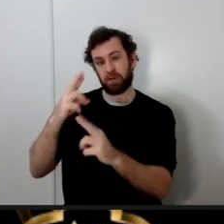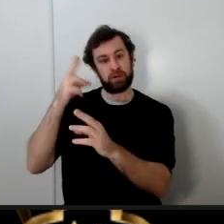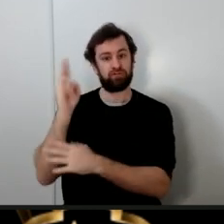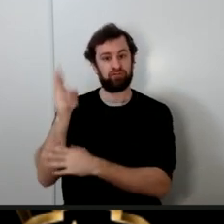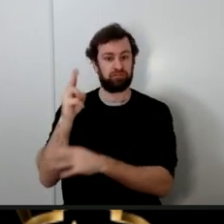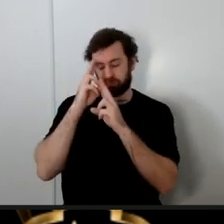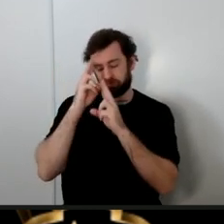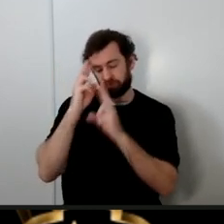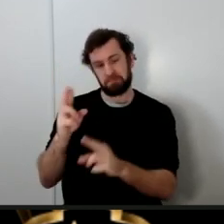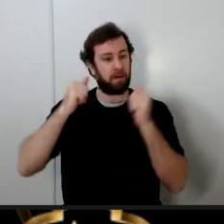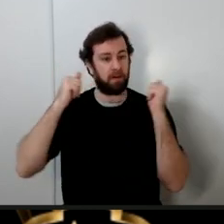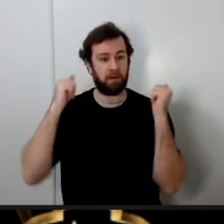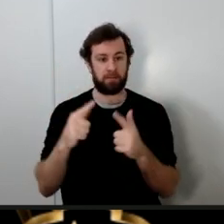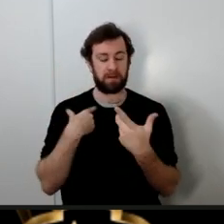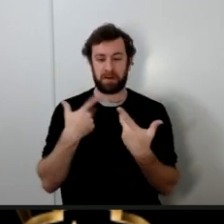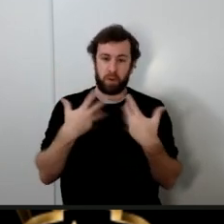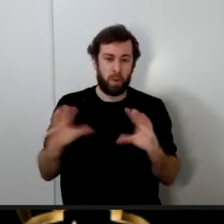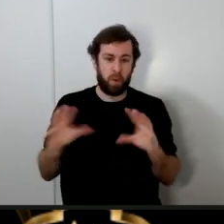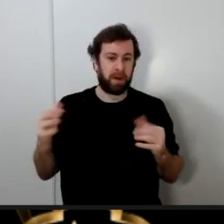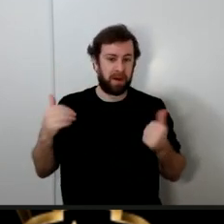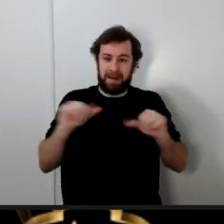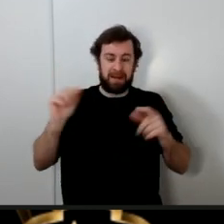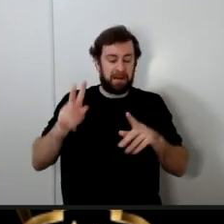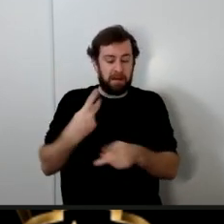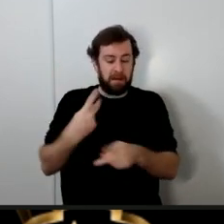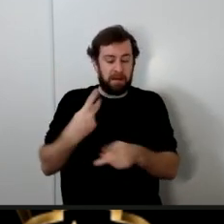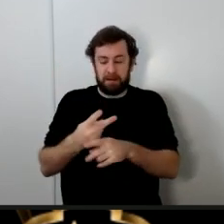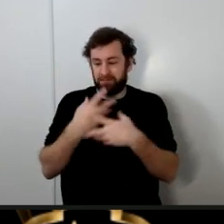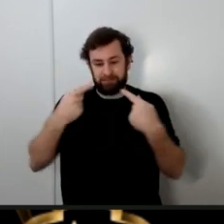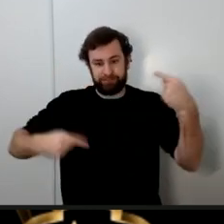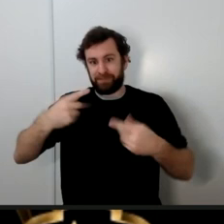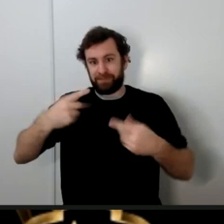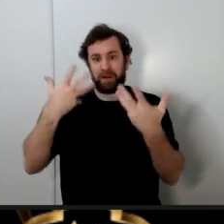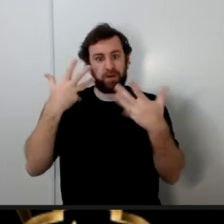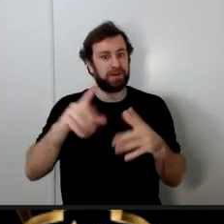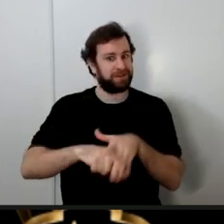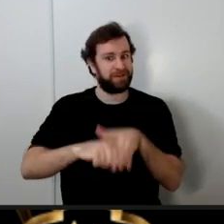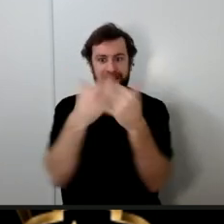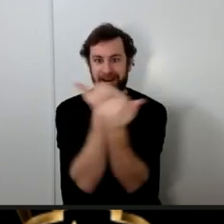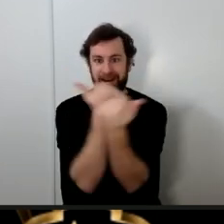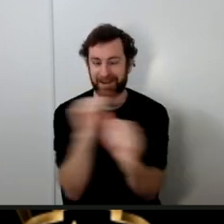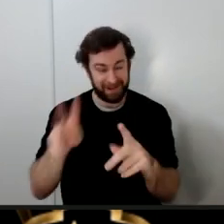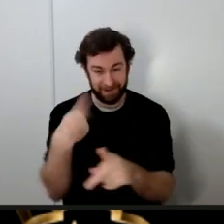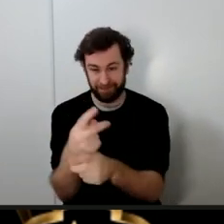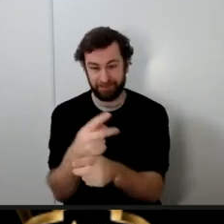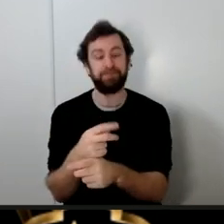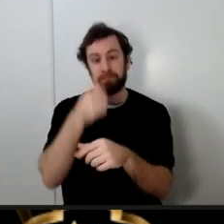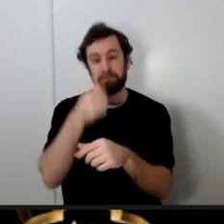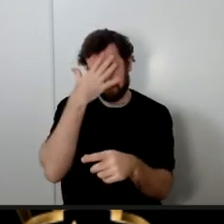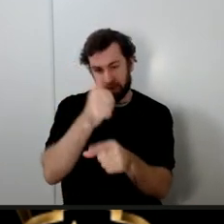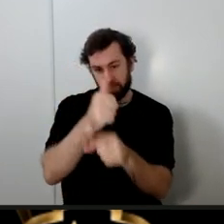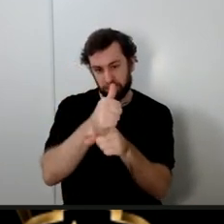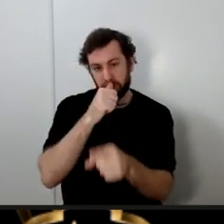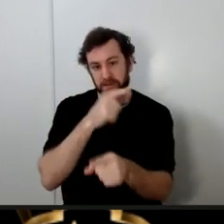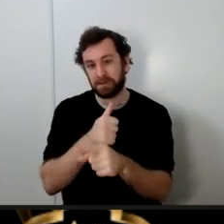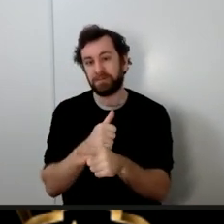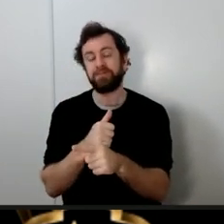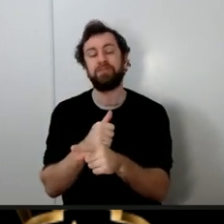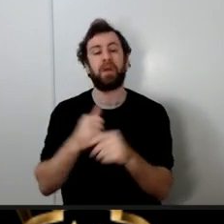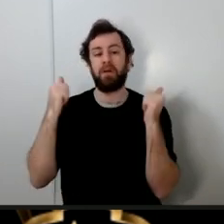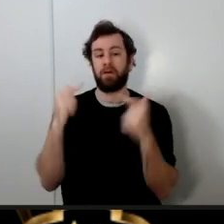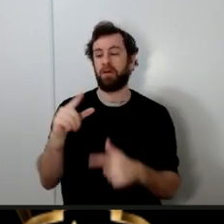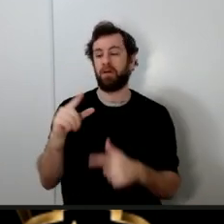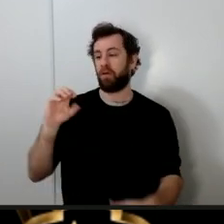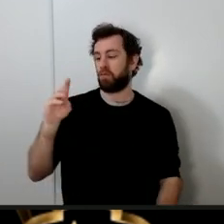any intention to arouse any sectarian differences my dear brothers and sisters all these sources confirm that Umar ibn al-Khattab